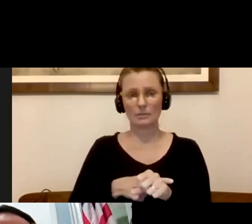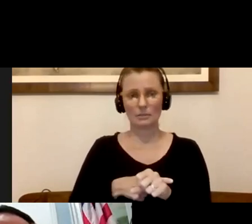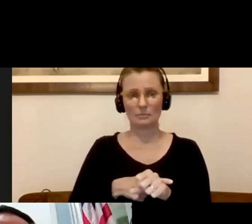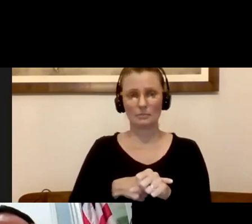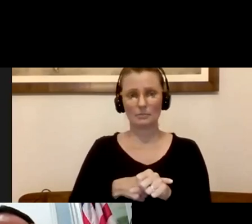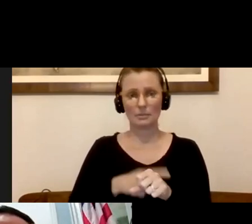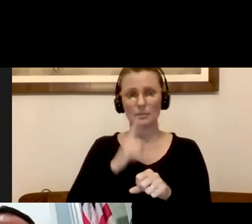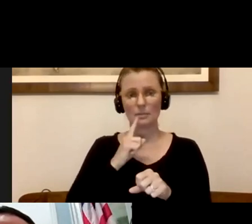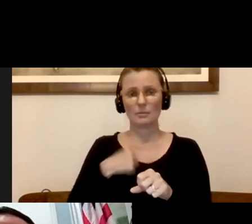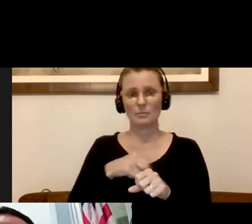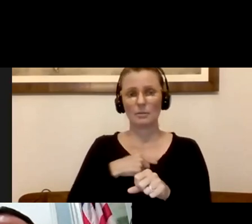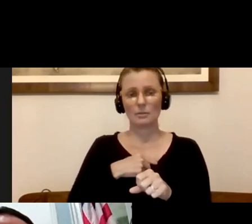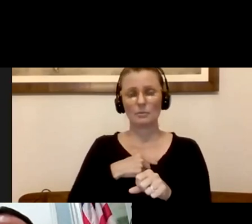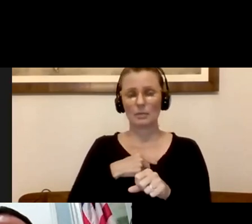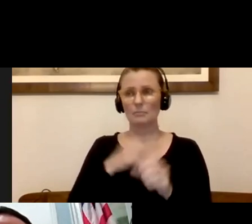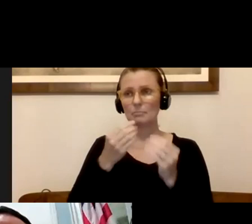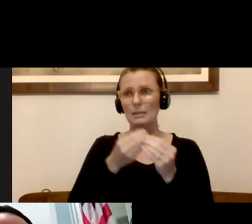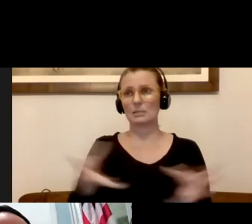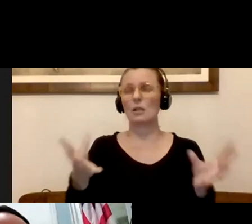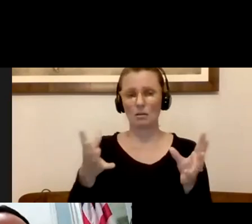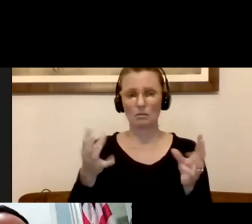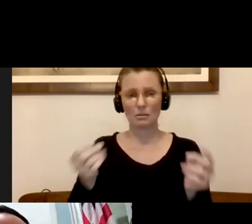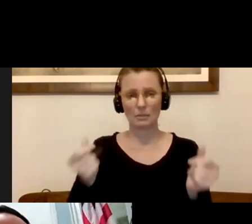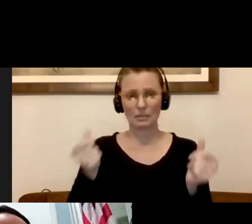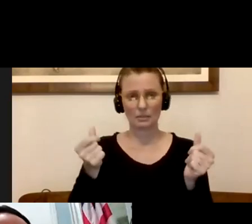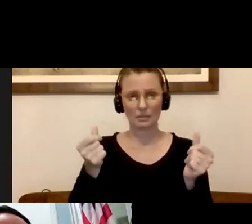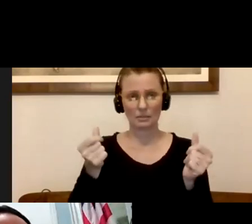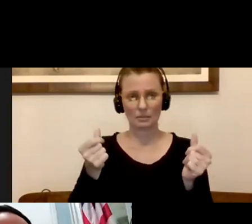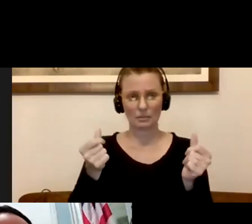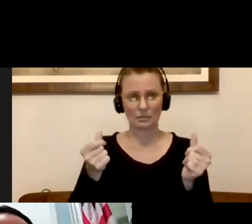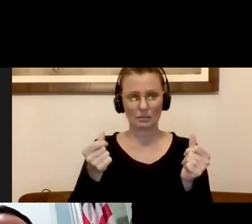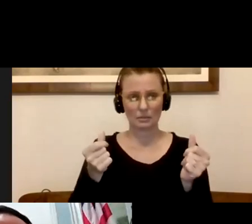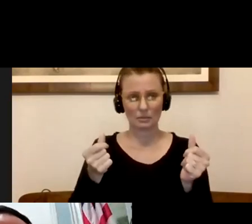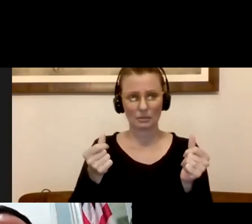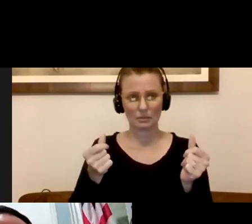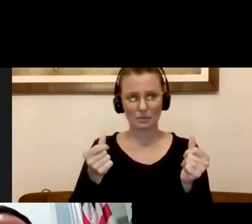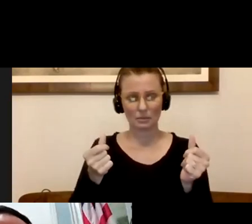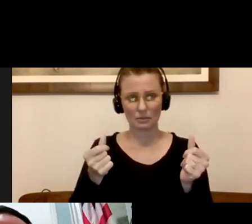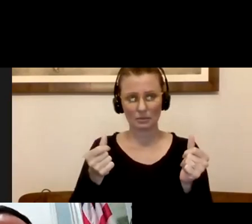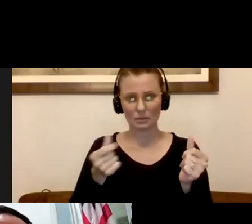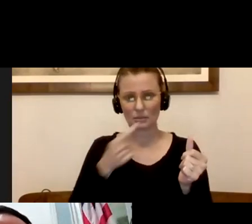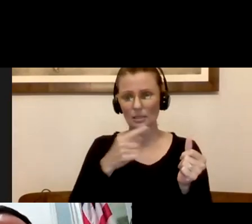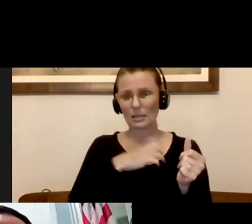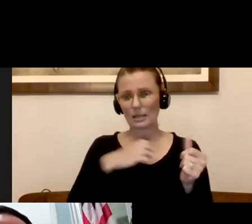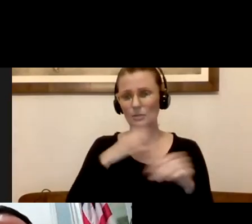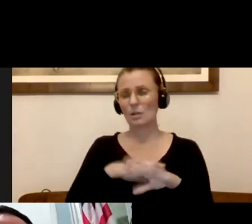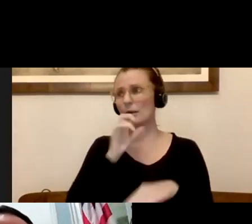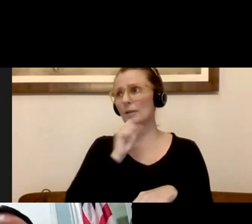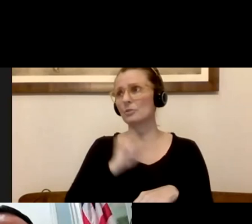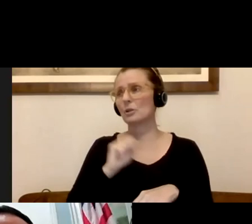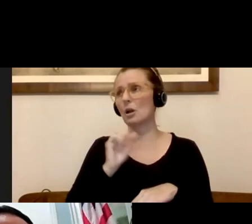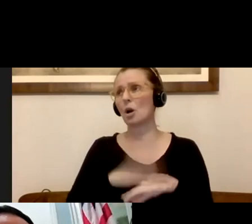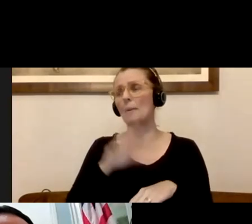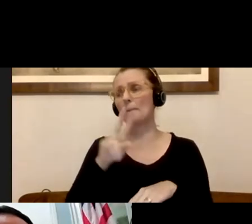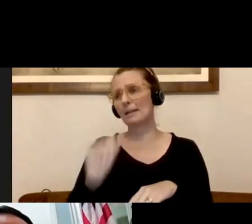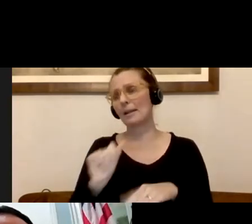immediately. Great, thanks. I'm sorry. I was going to say, get us on your media list, your Google